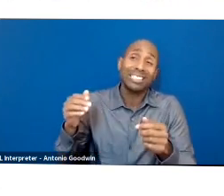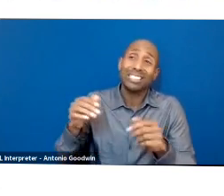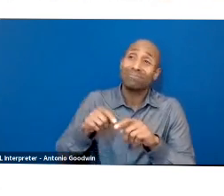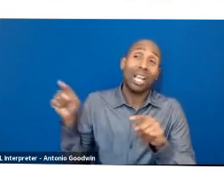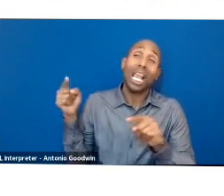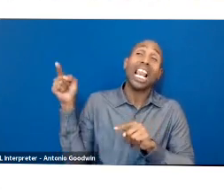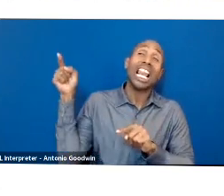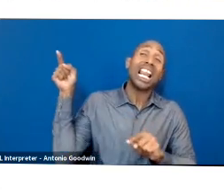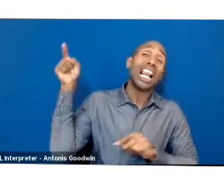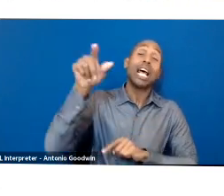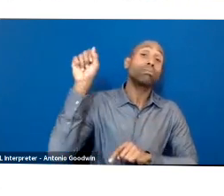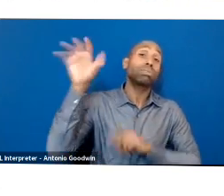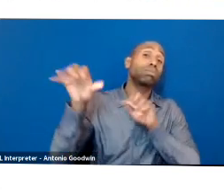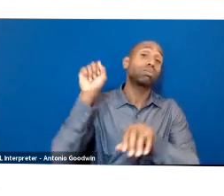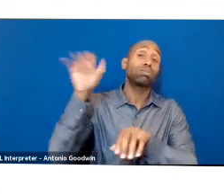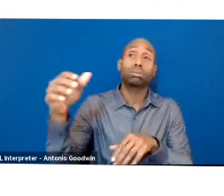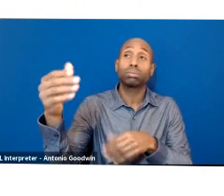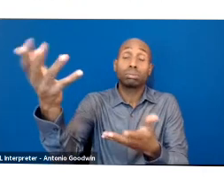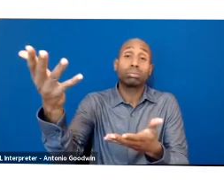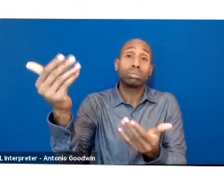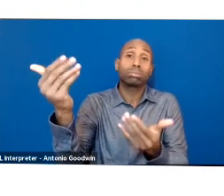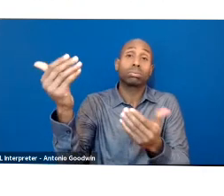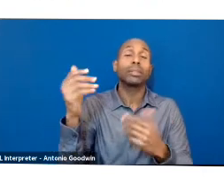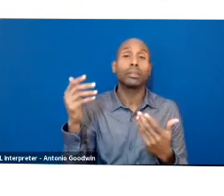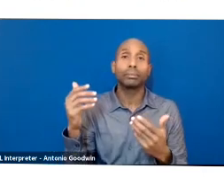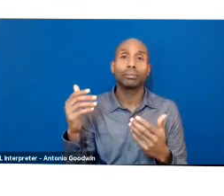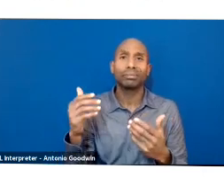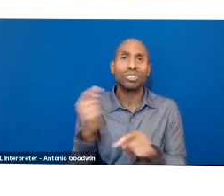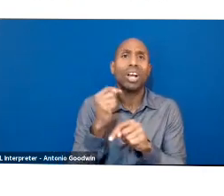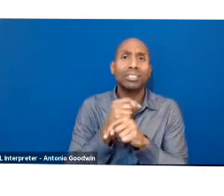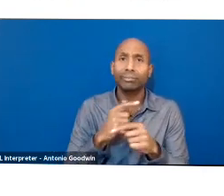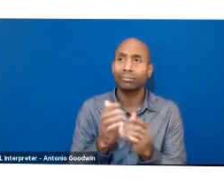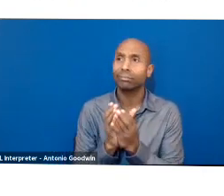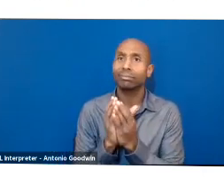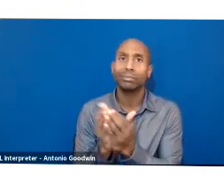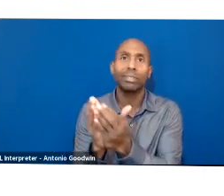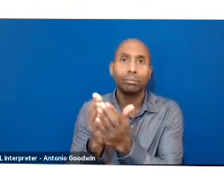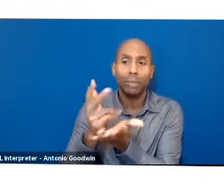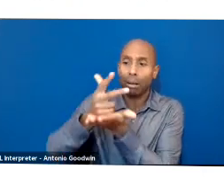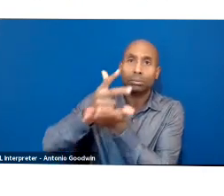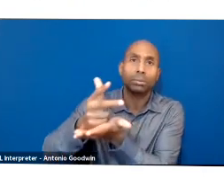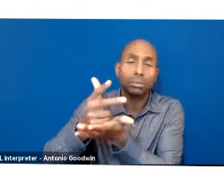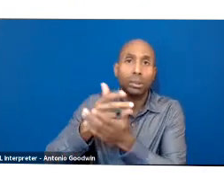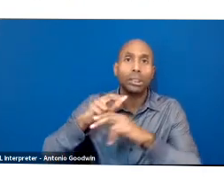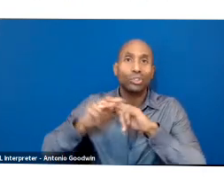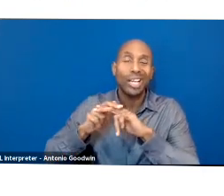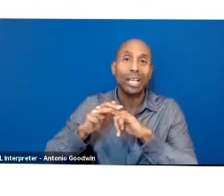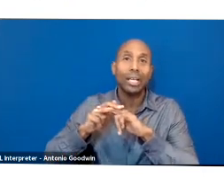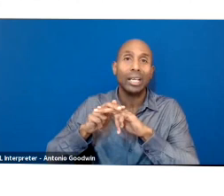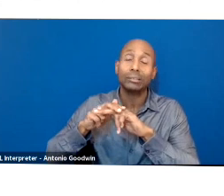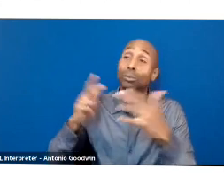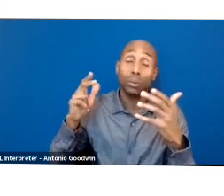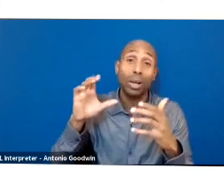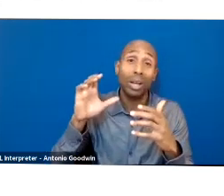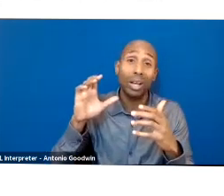trucks, thousands, tons of thousands of carbon emissions and we don't really know all the places that our products touch before